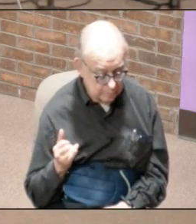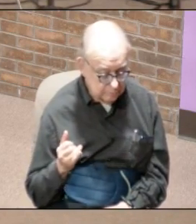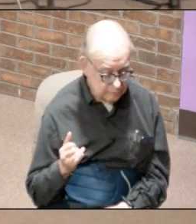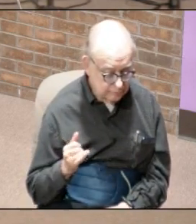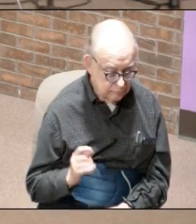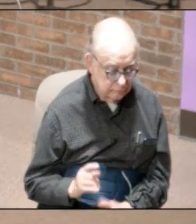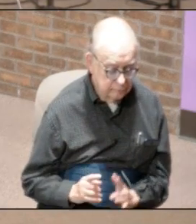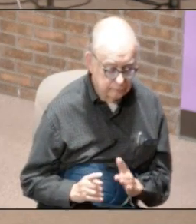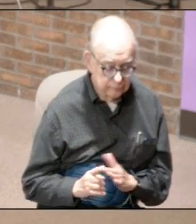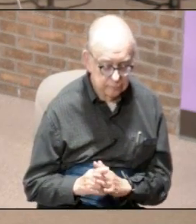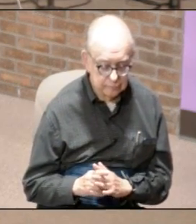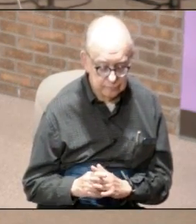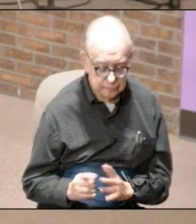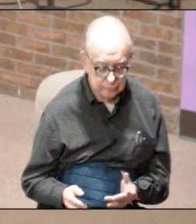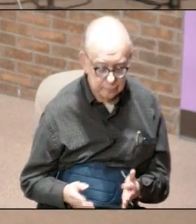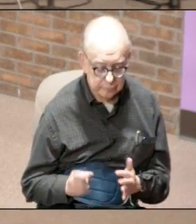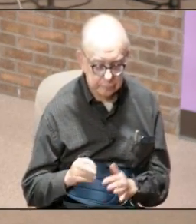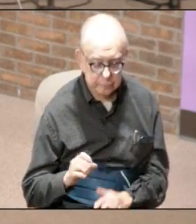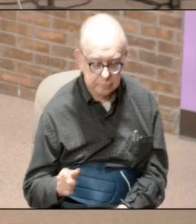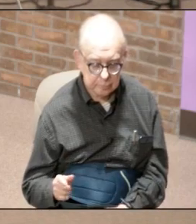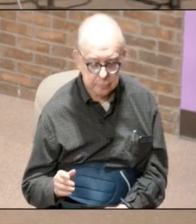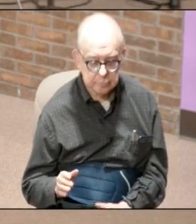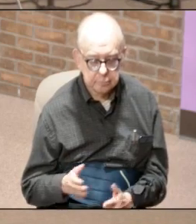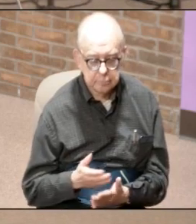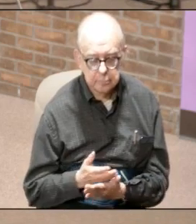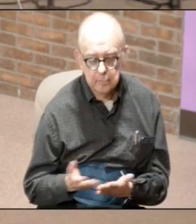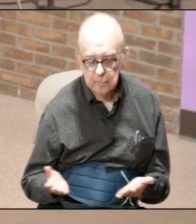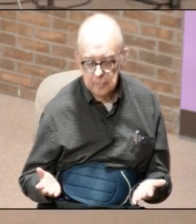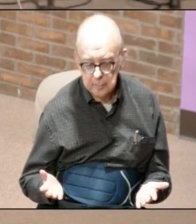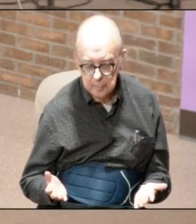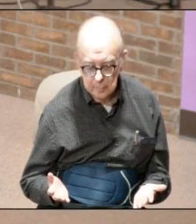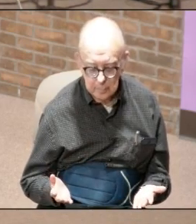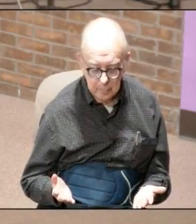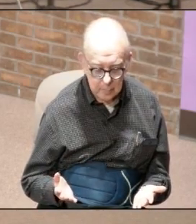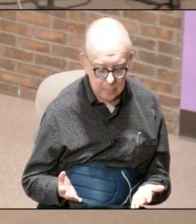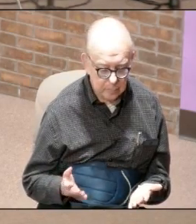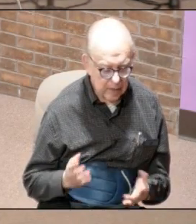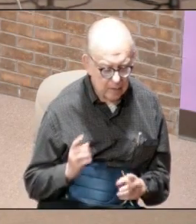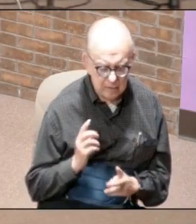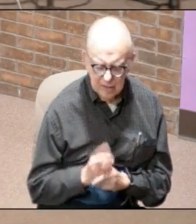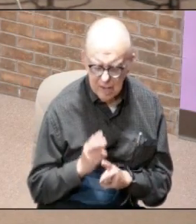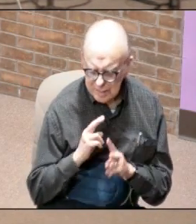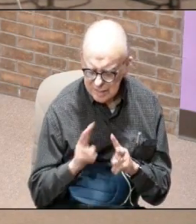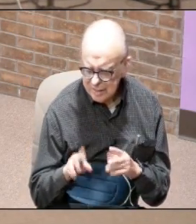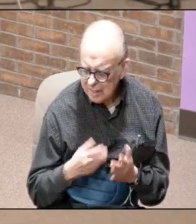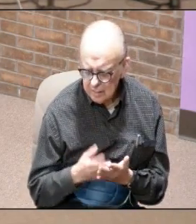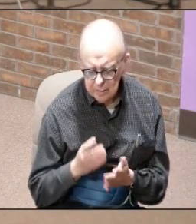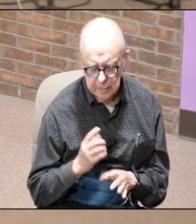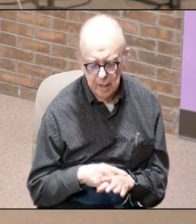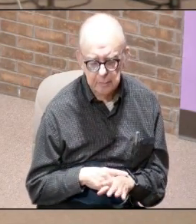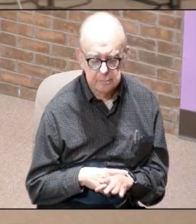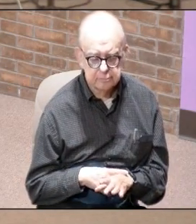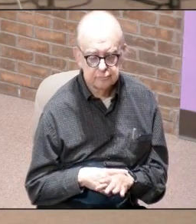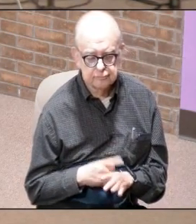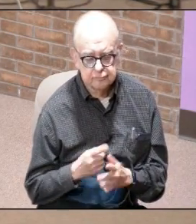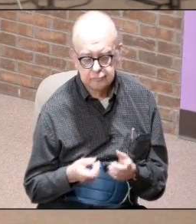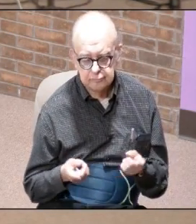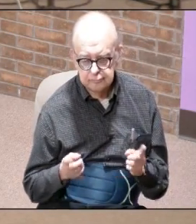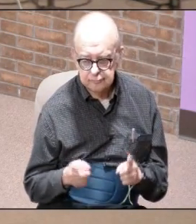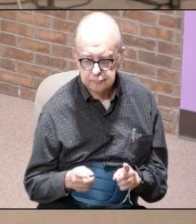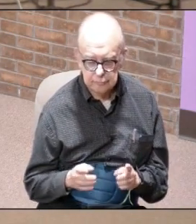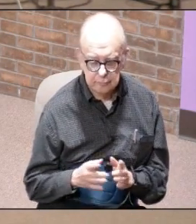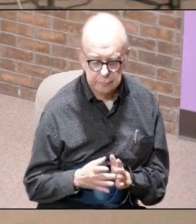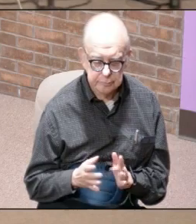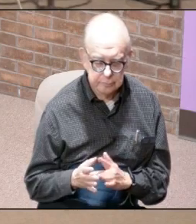appearance of the blazing oil filled things were a common sight that everybody would see so what's happening